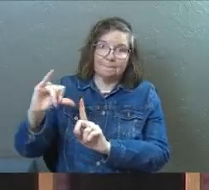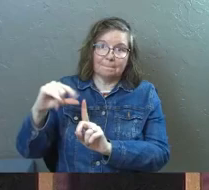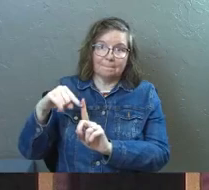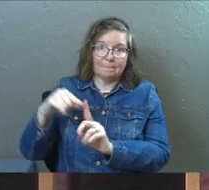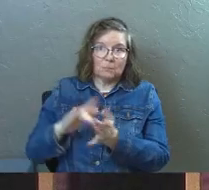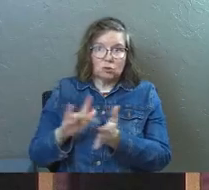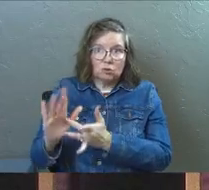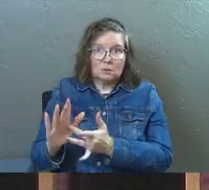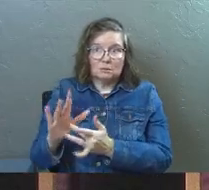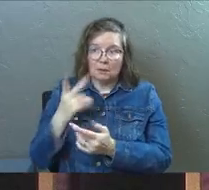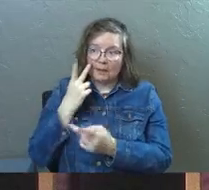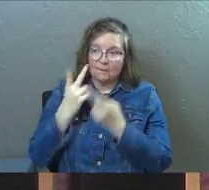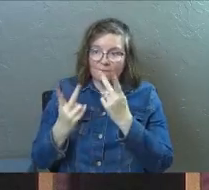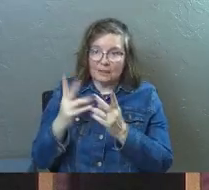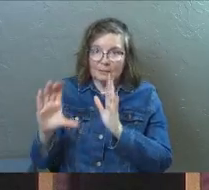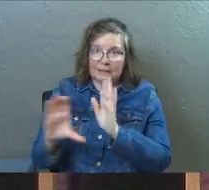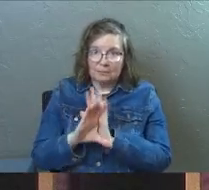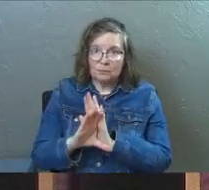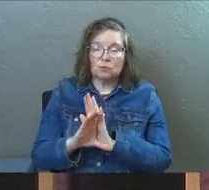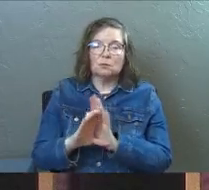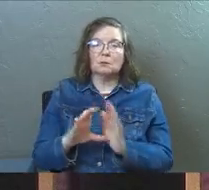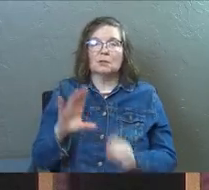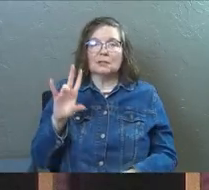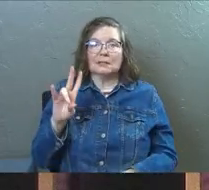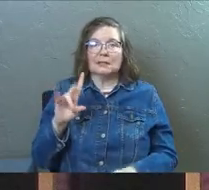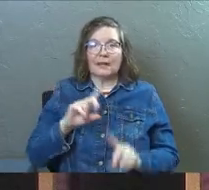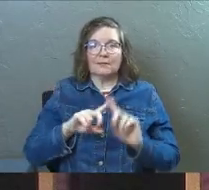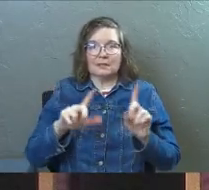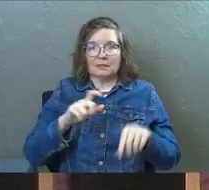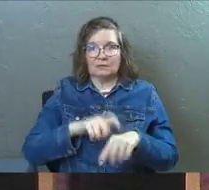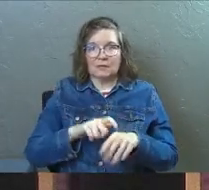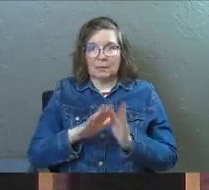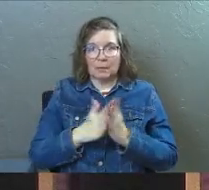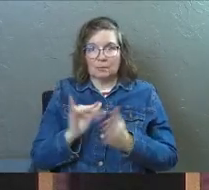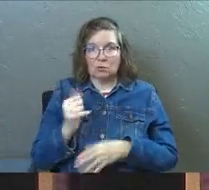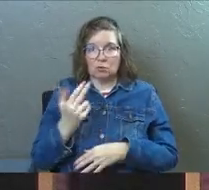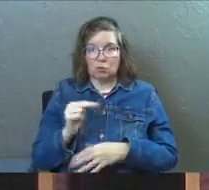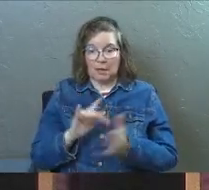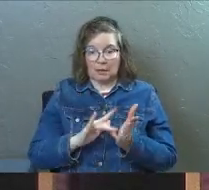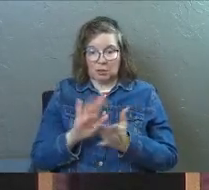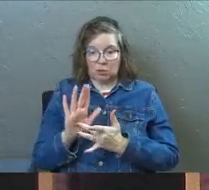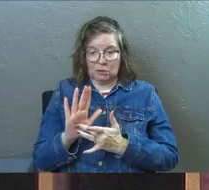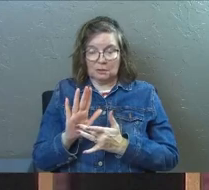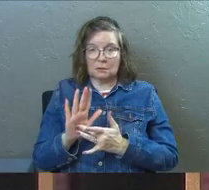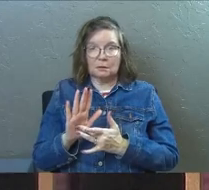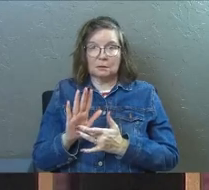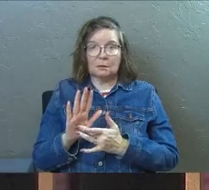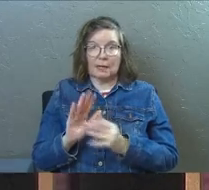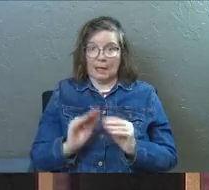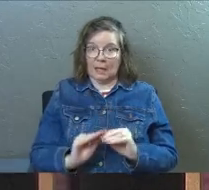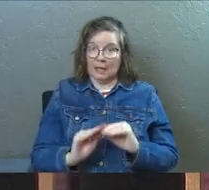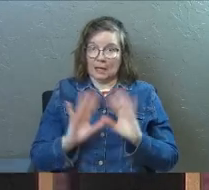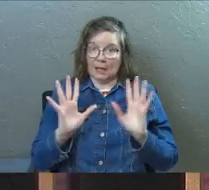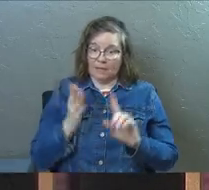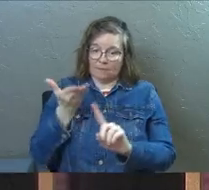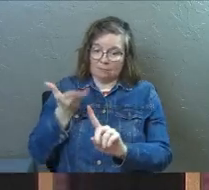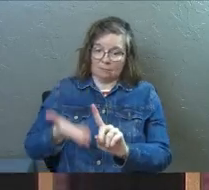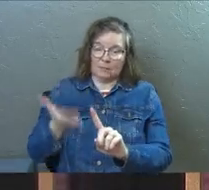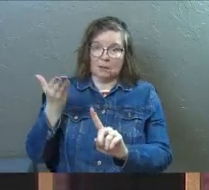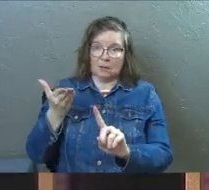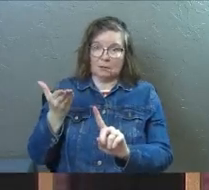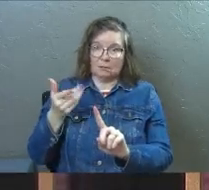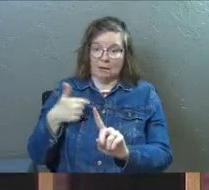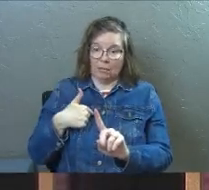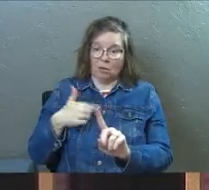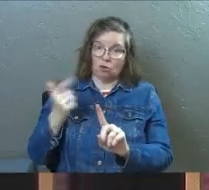He's the visible image. So there's seven different times in the book of John that Jesus, Jesus, not only does he clarify that he is the